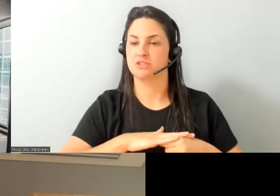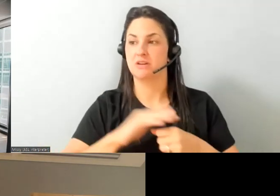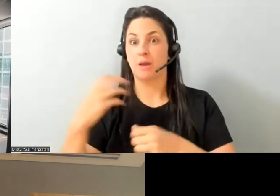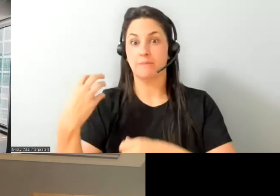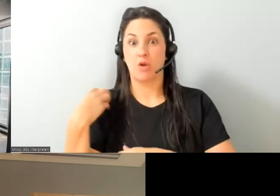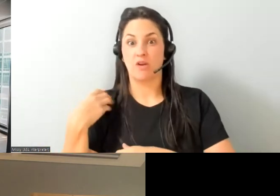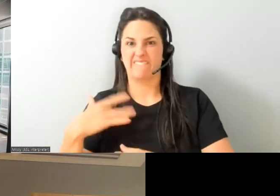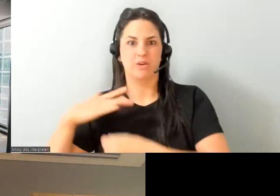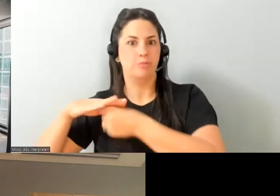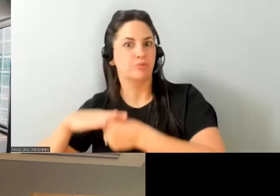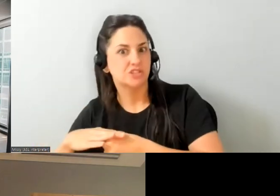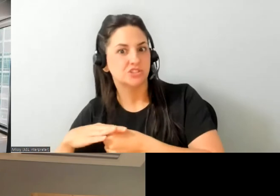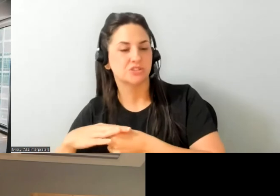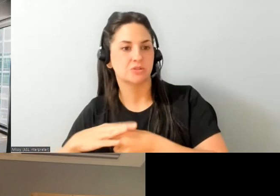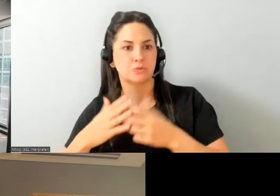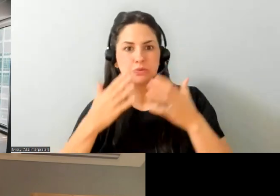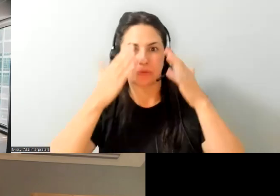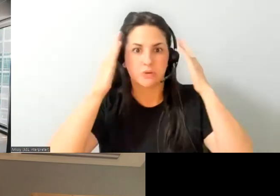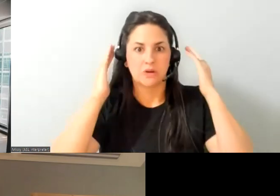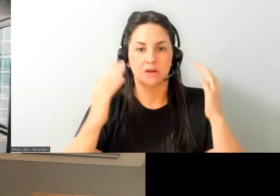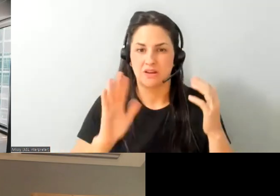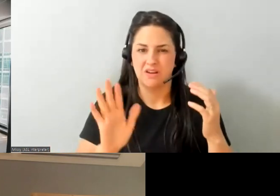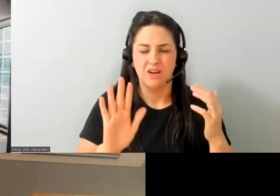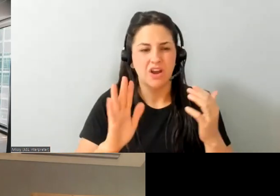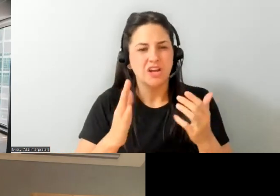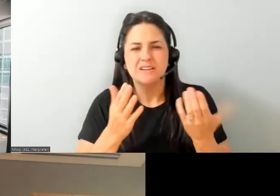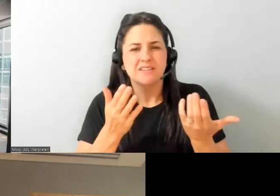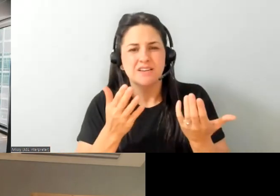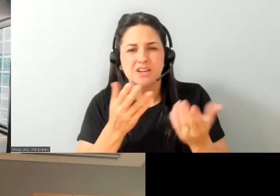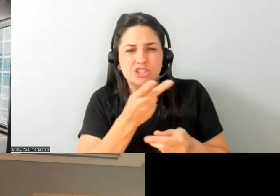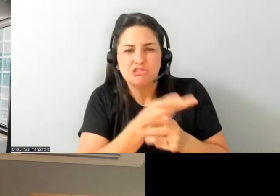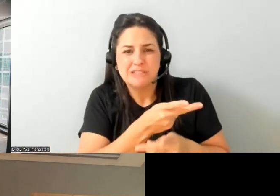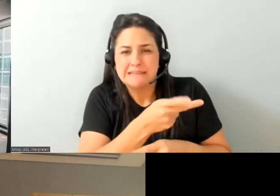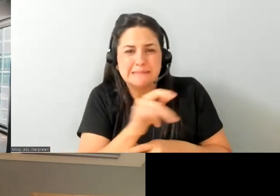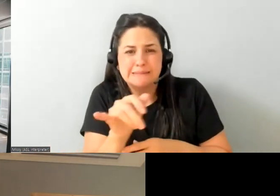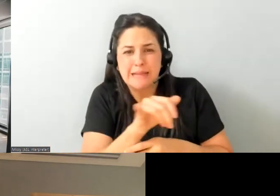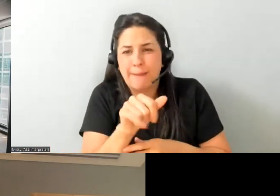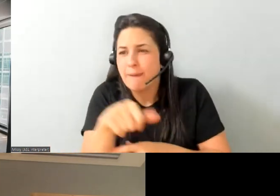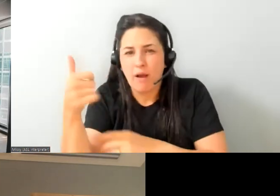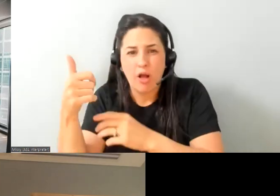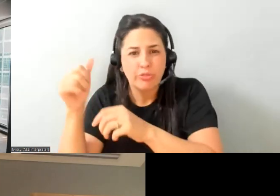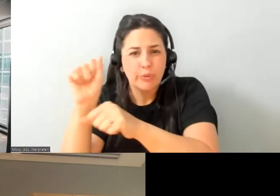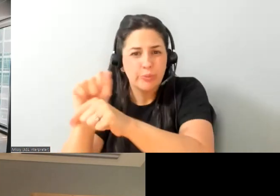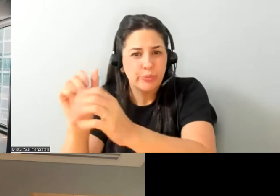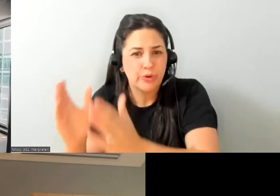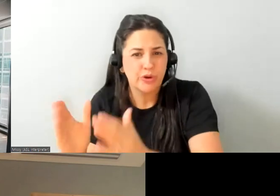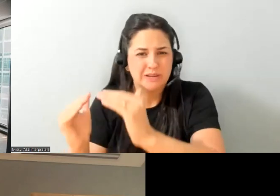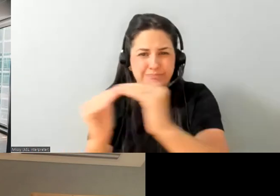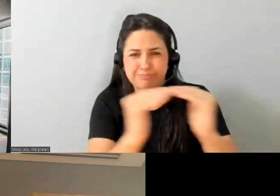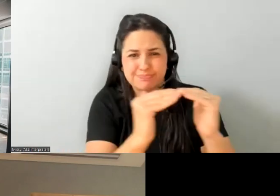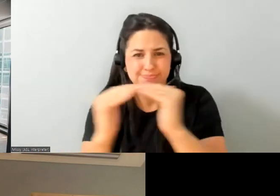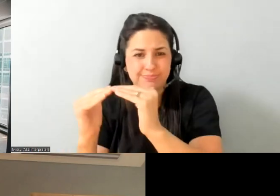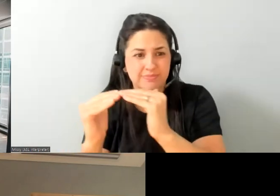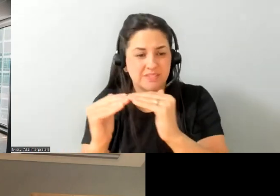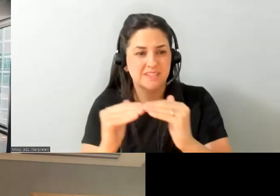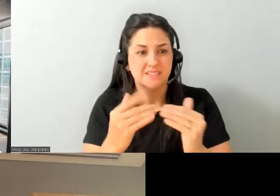a lot of them forget you're supposed to treat them like any other employee and the amount of times we've got a phone call being